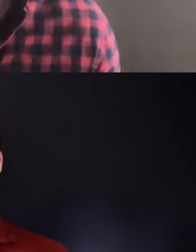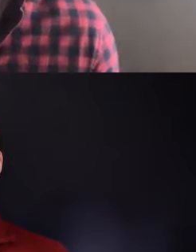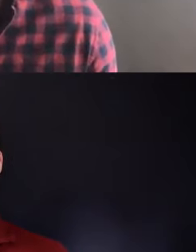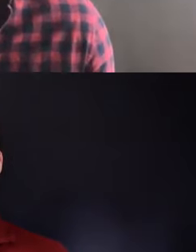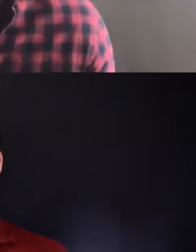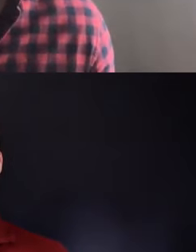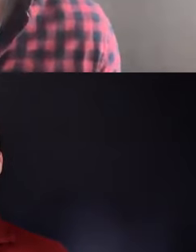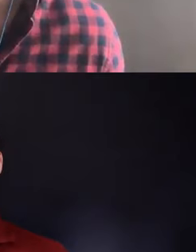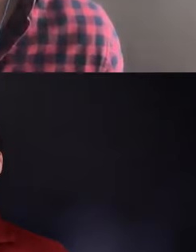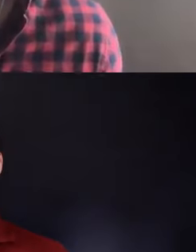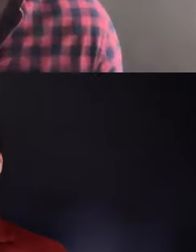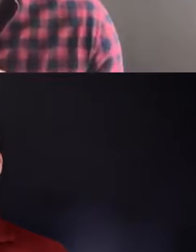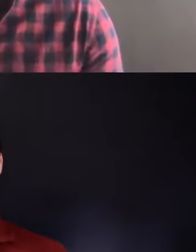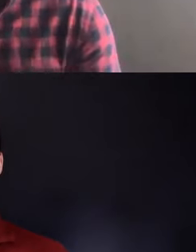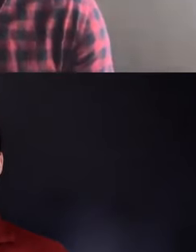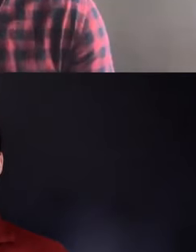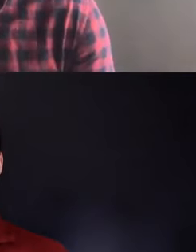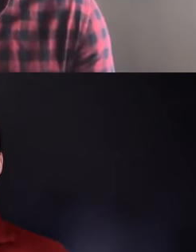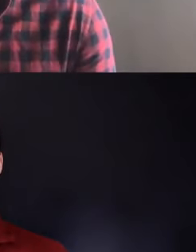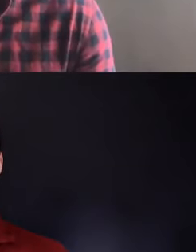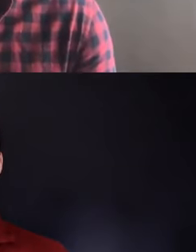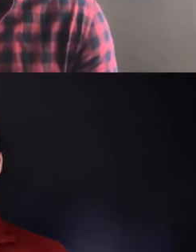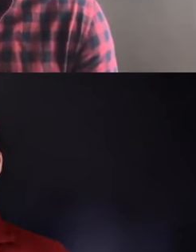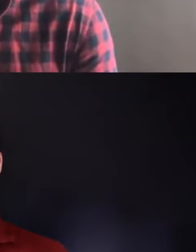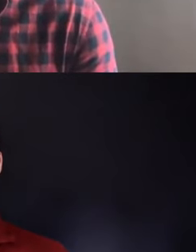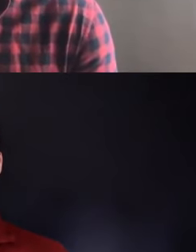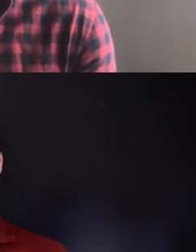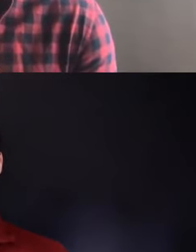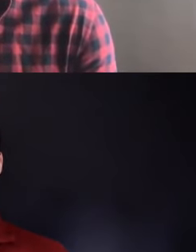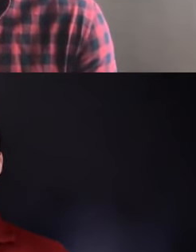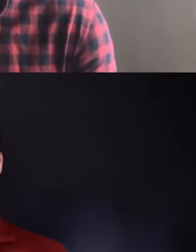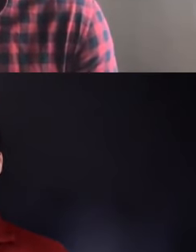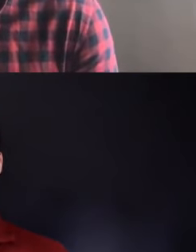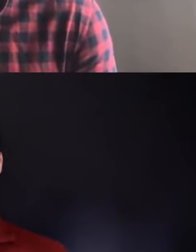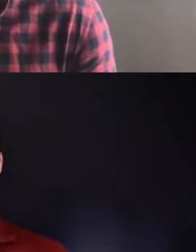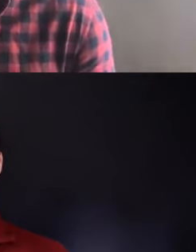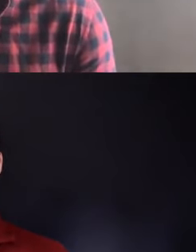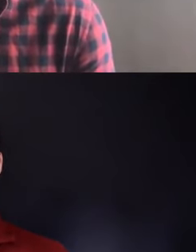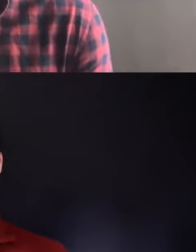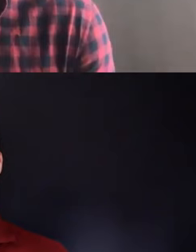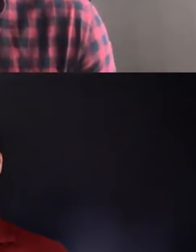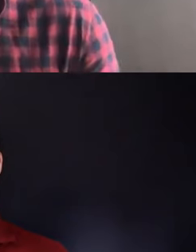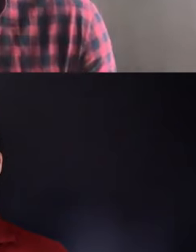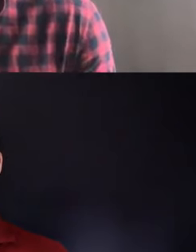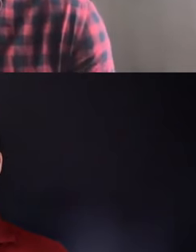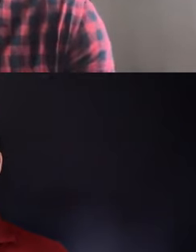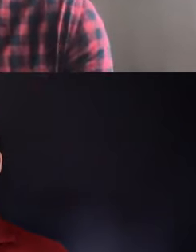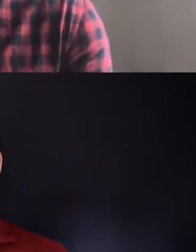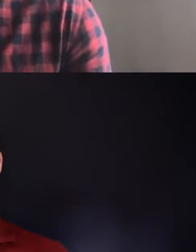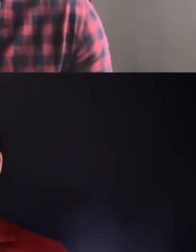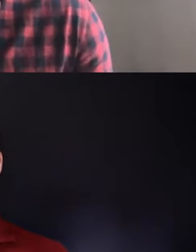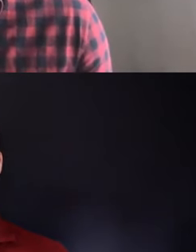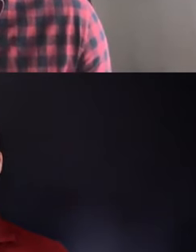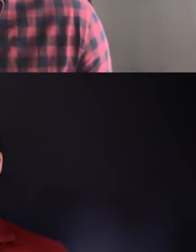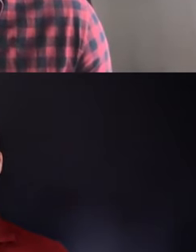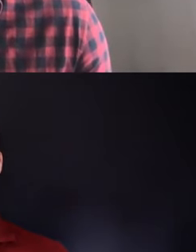the net, where Spanish dominates. Additionally, as the founder of the Linguistic Summer School in Bolivia, she and her colleagues have,